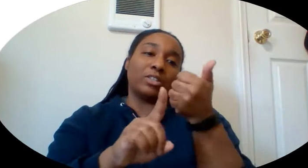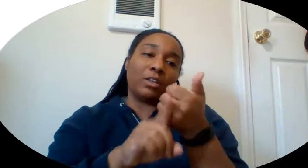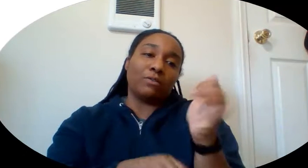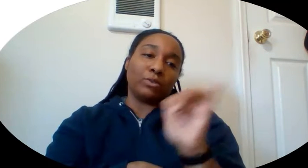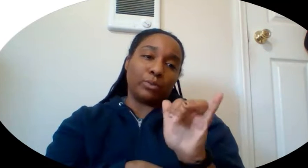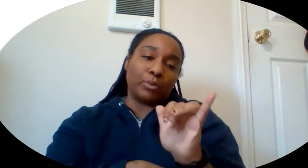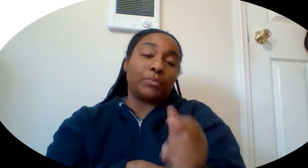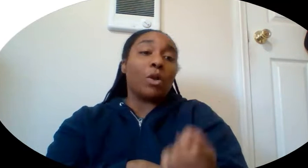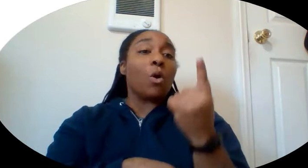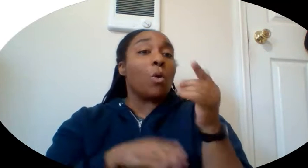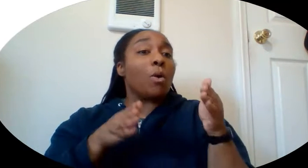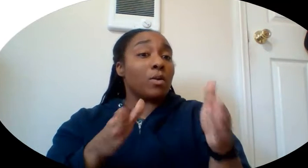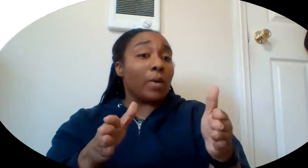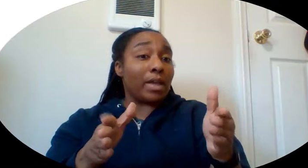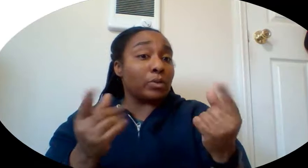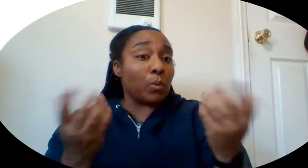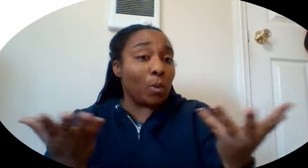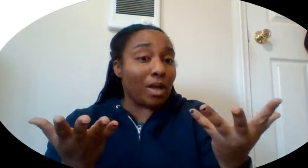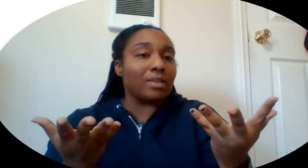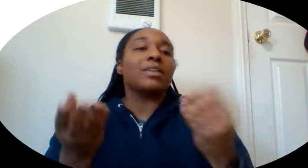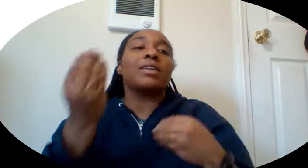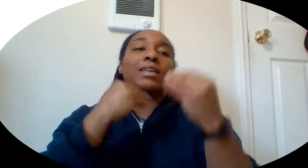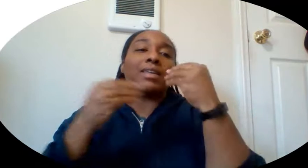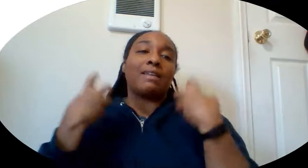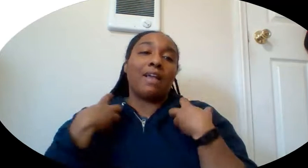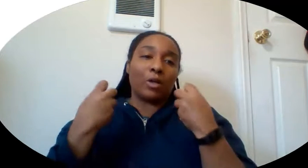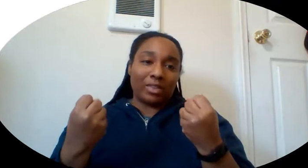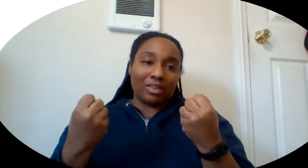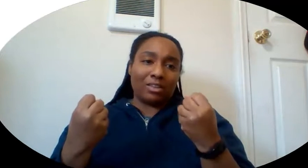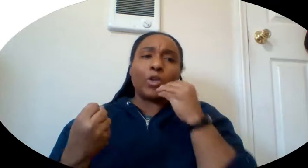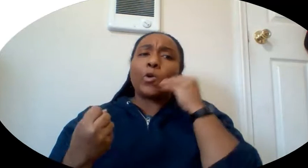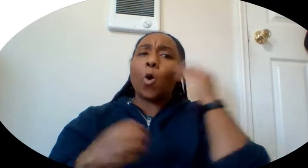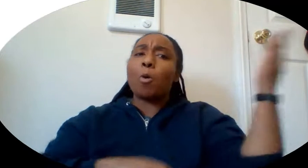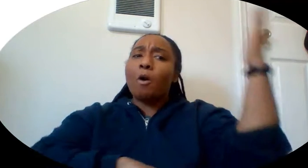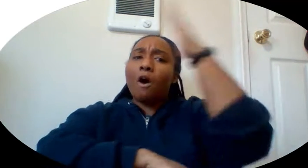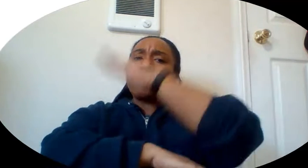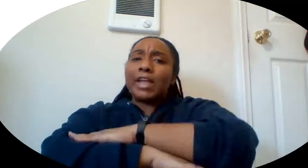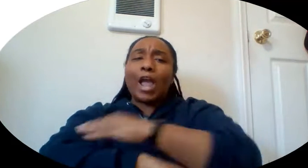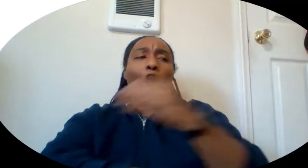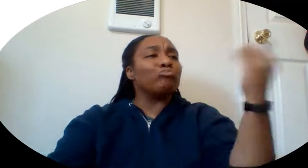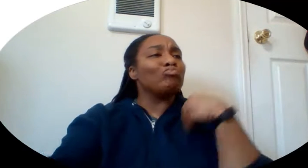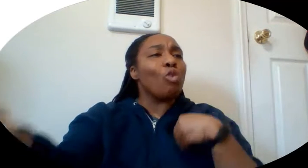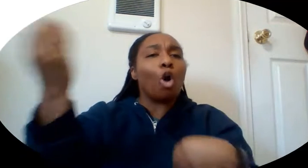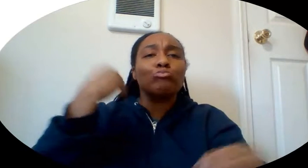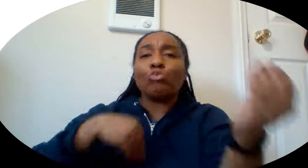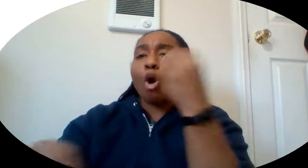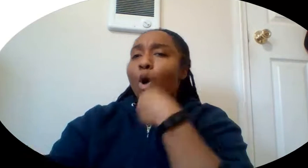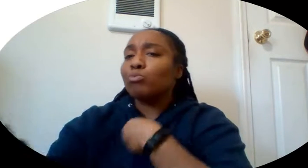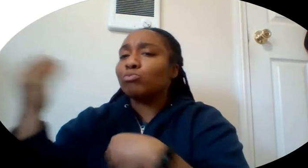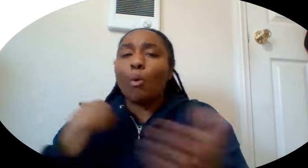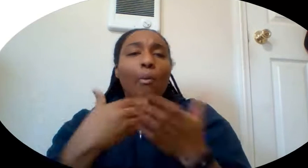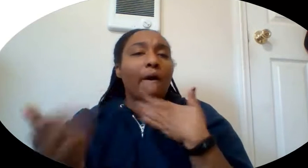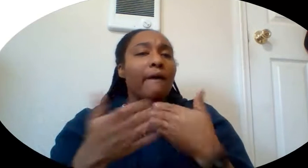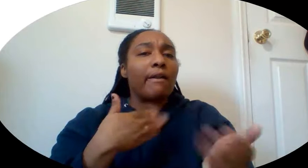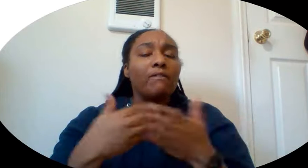One of the ways you can do that is by eating healthy. Just because you're home all day doesn't mean you should eat whatever you want. Still be healthy,